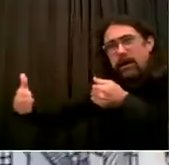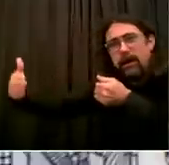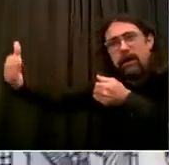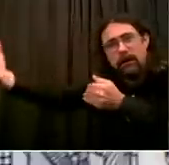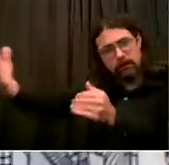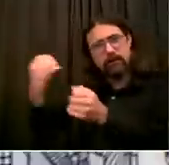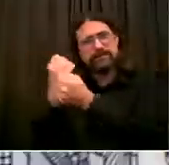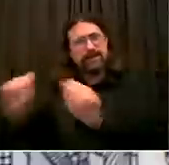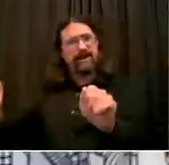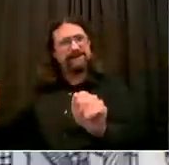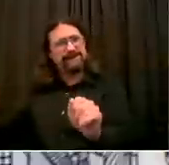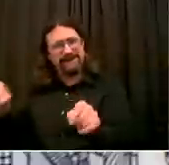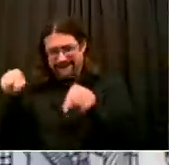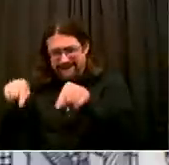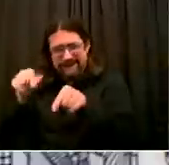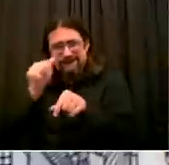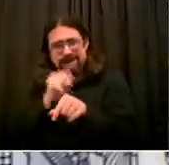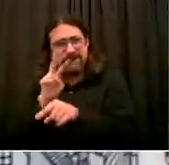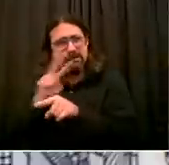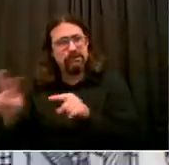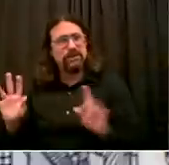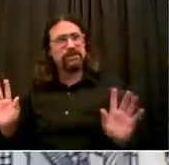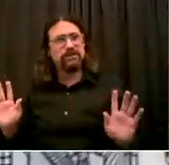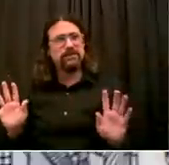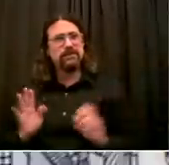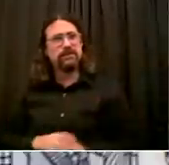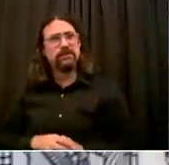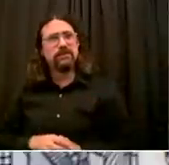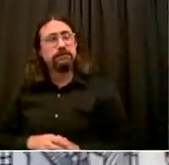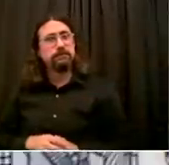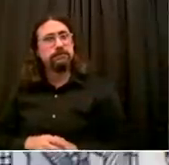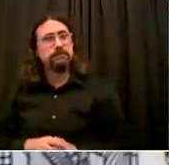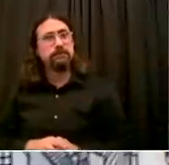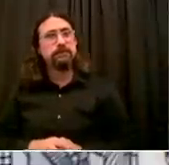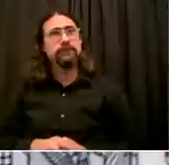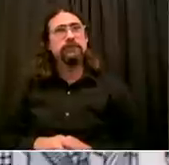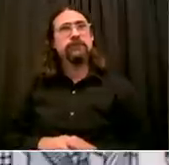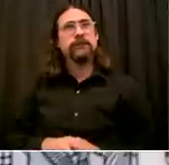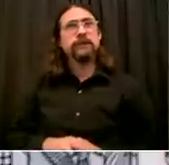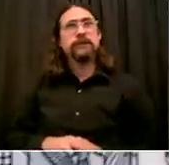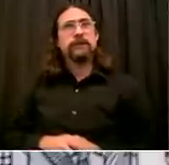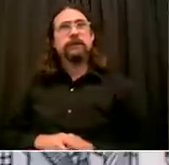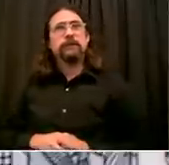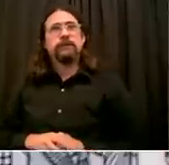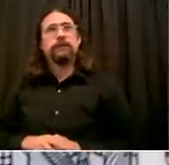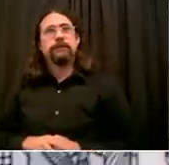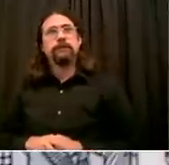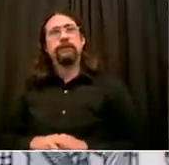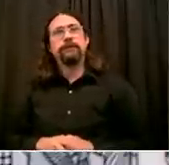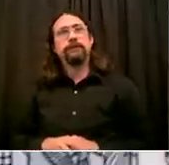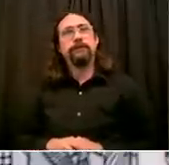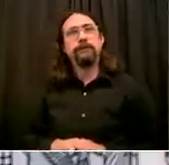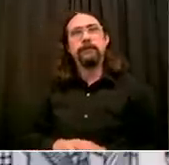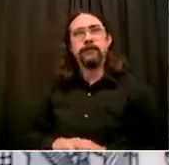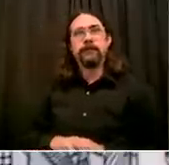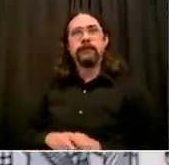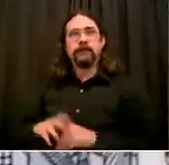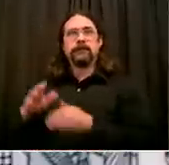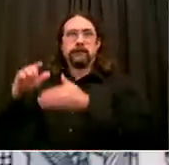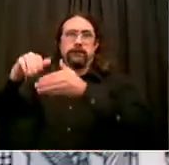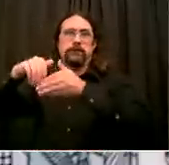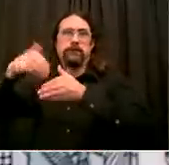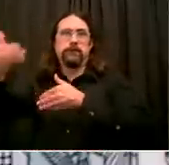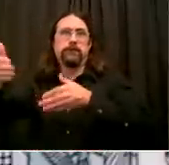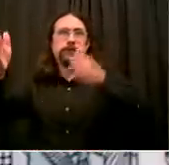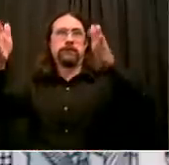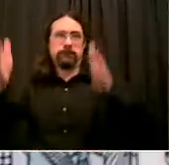Good morning, Mr. Mayor. There's a feeling among some in the city that they're caught just in a fight between you and the governor.